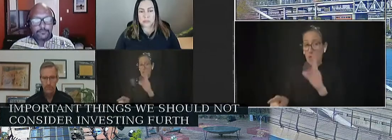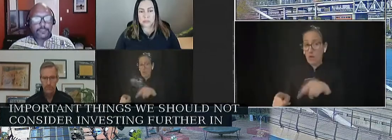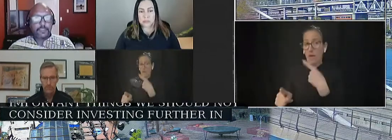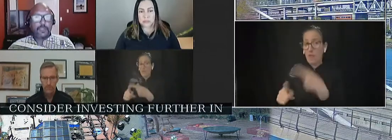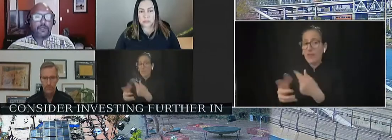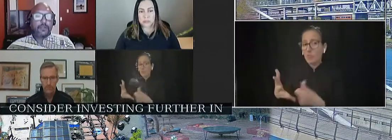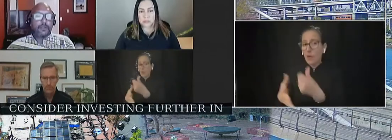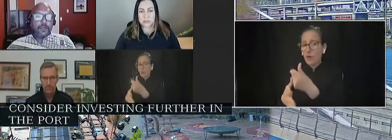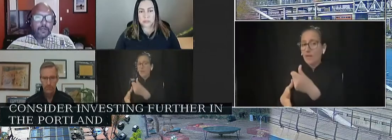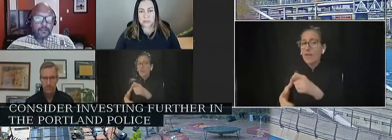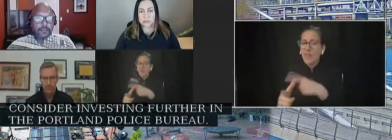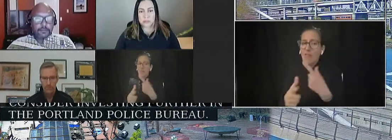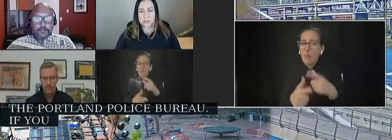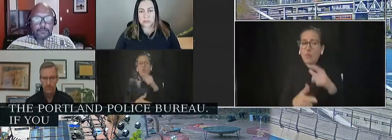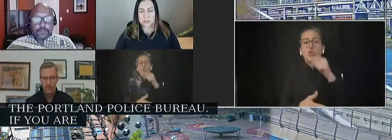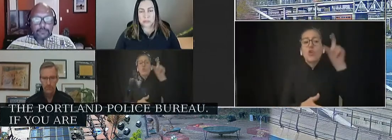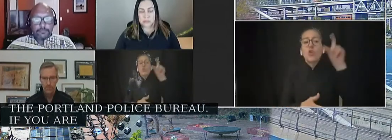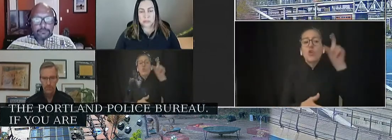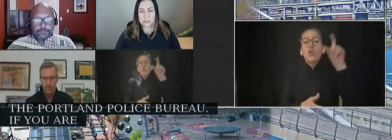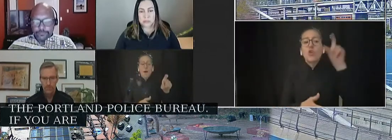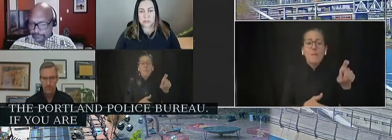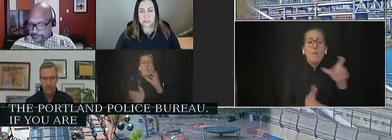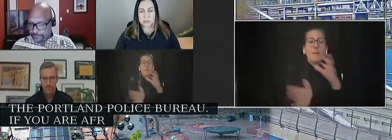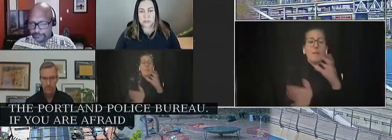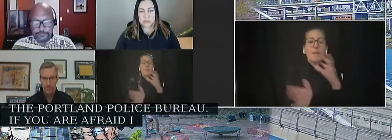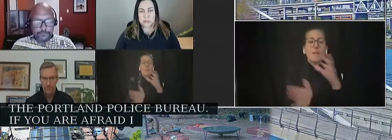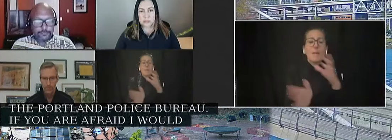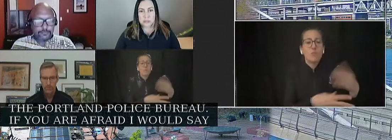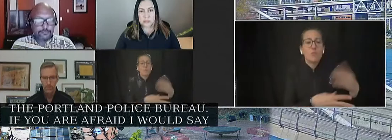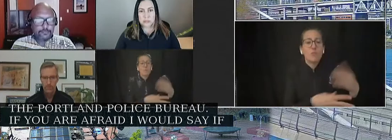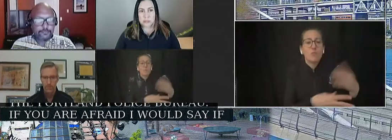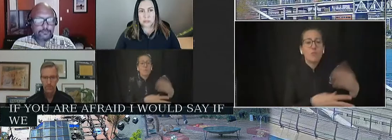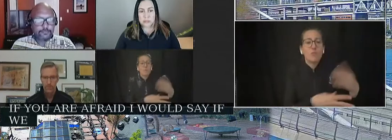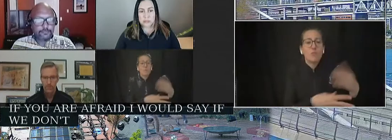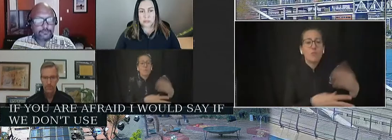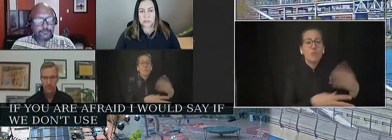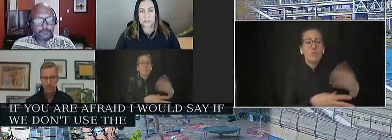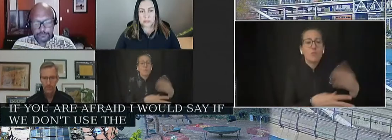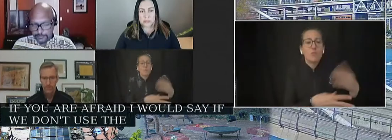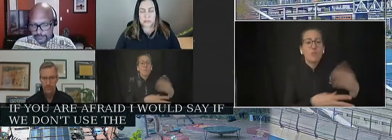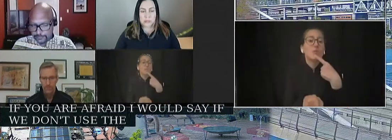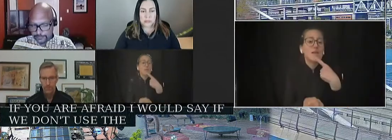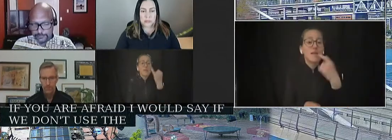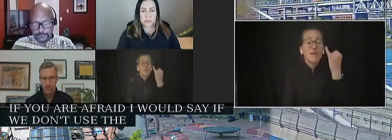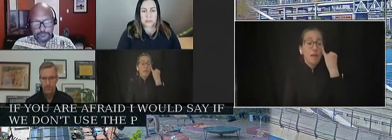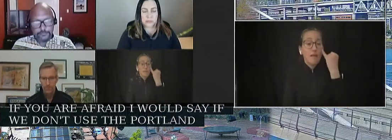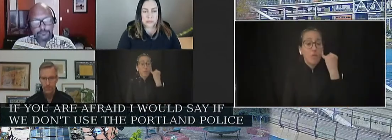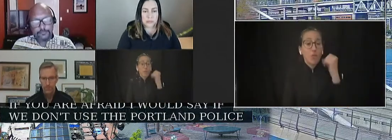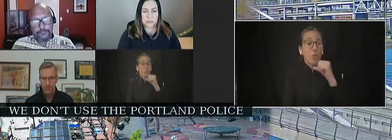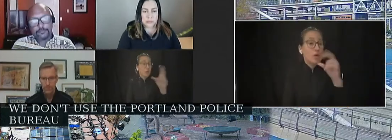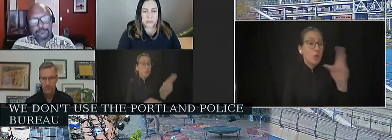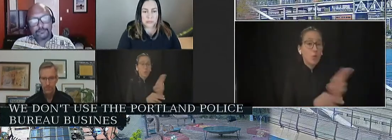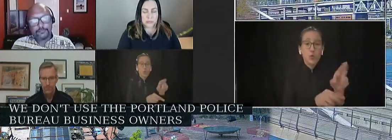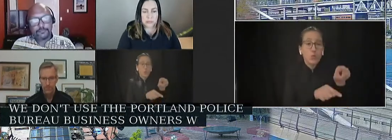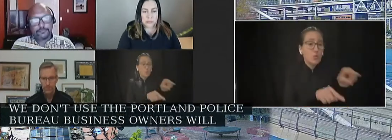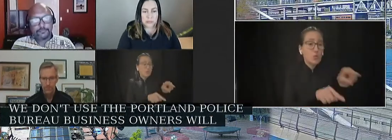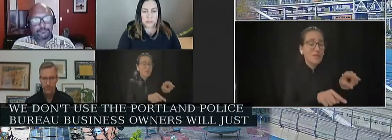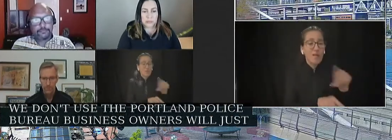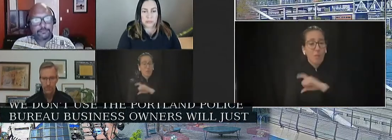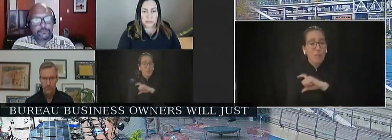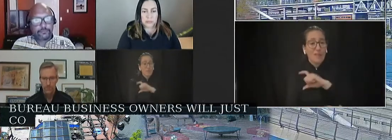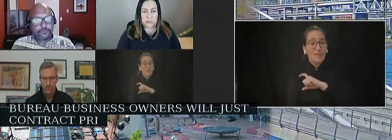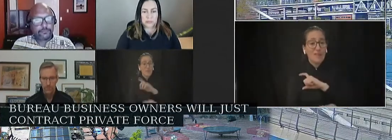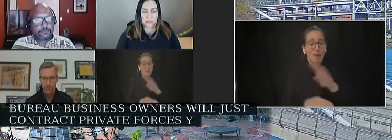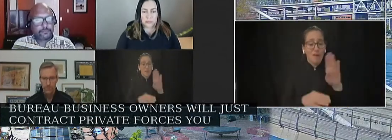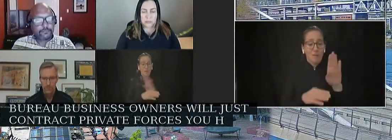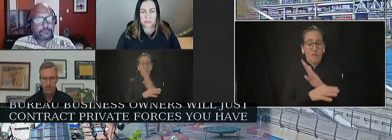And if you are afraid, as you stated, that if we don't use the Portland Police Bureau, business owners will just contract private forces, you have